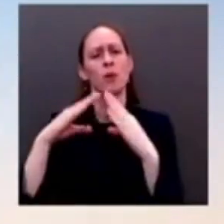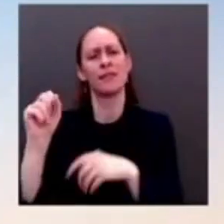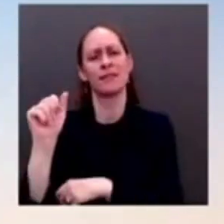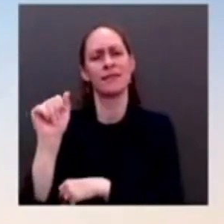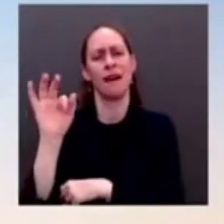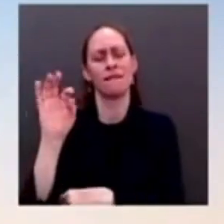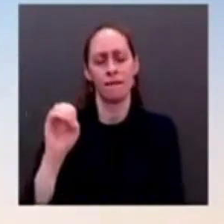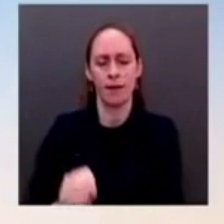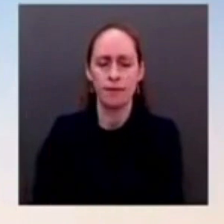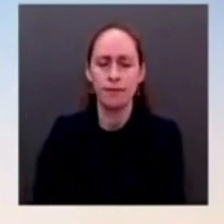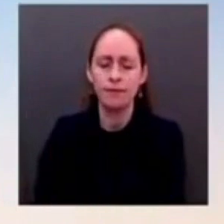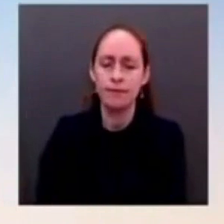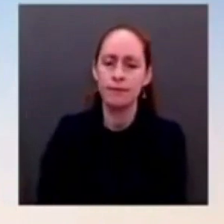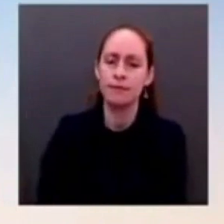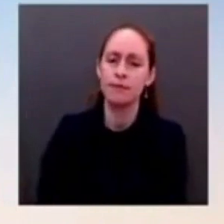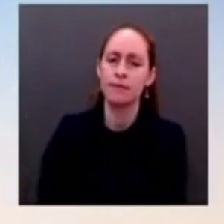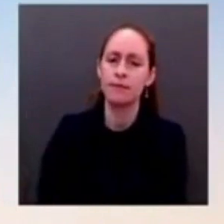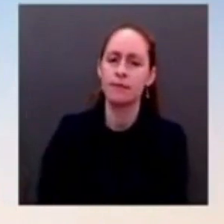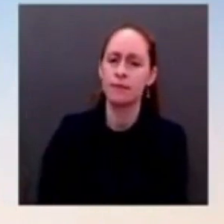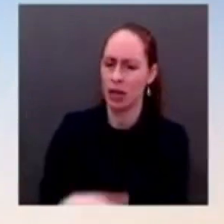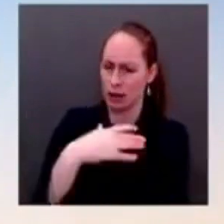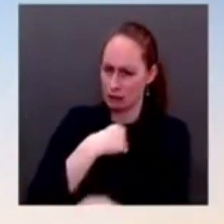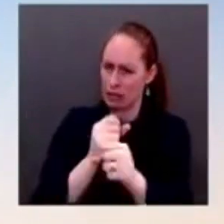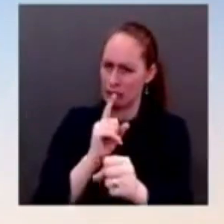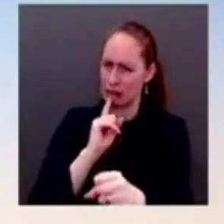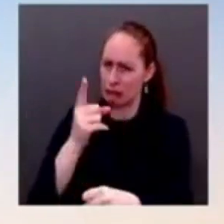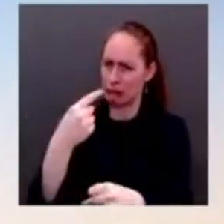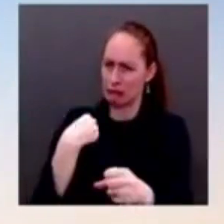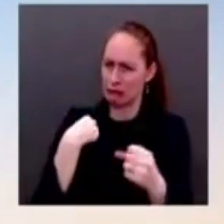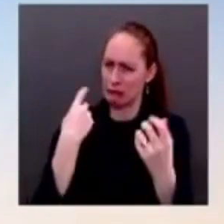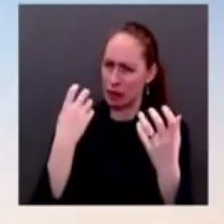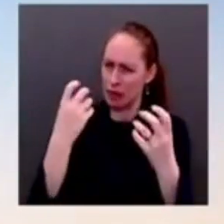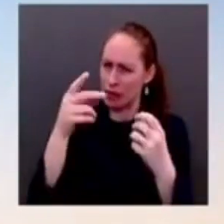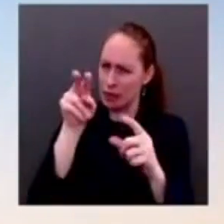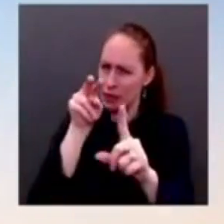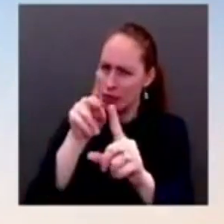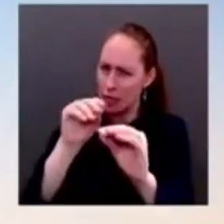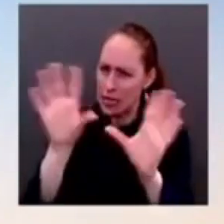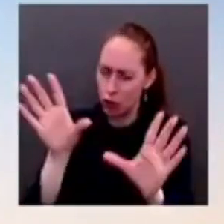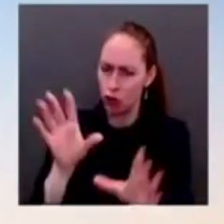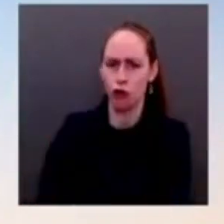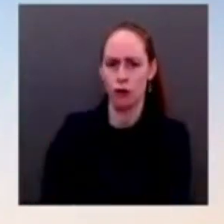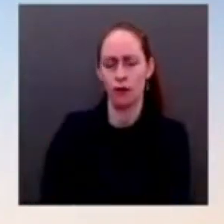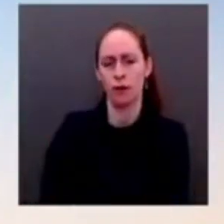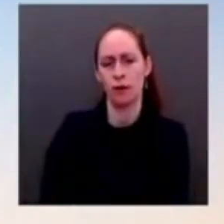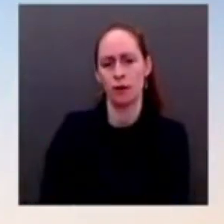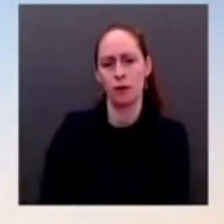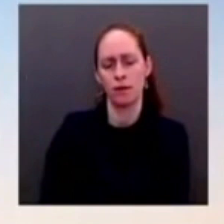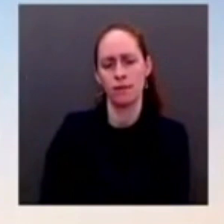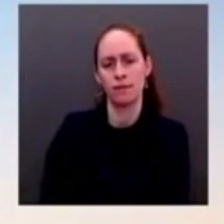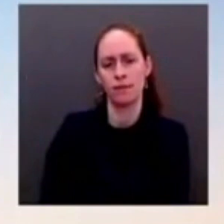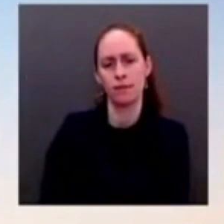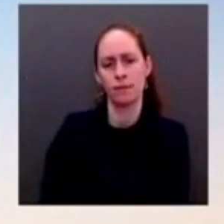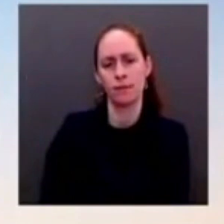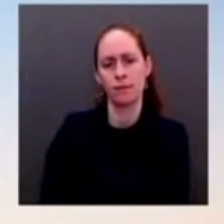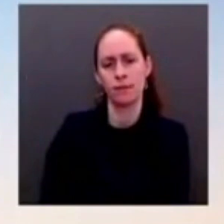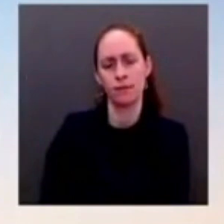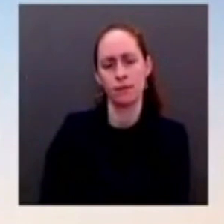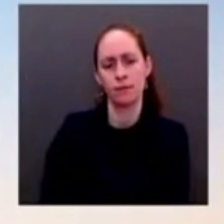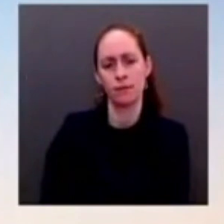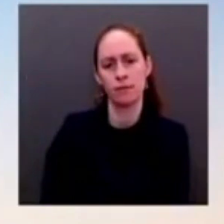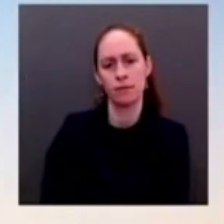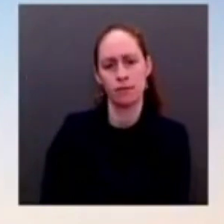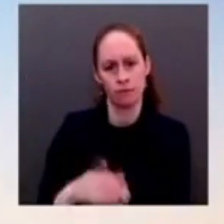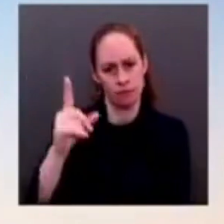it's crystal clear for anybody watching, you guys think that ultimately in this conflict between school board members and